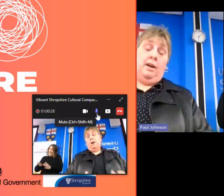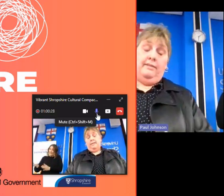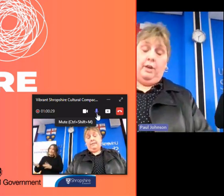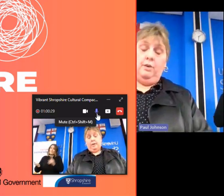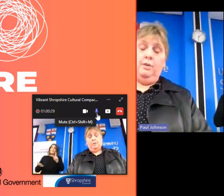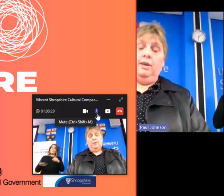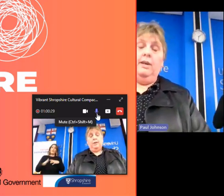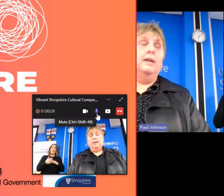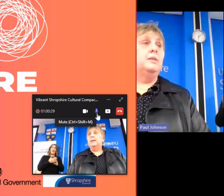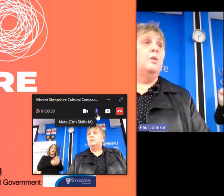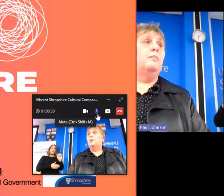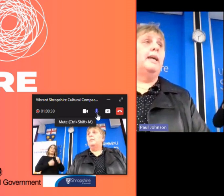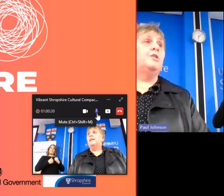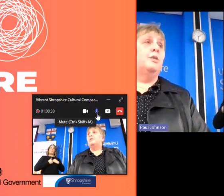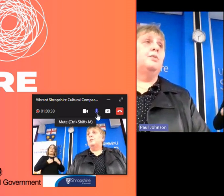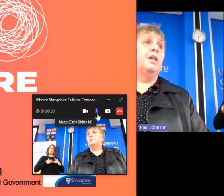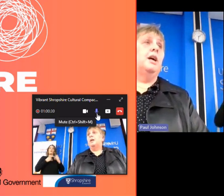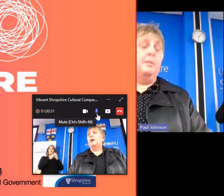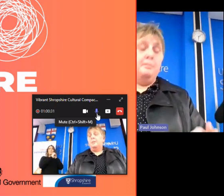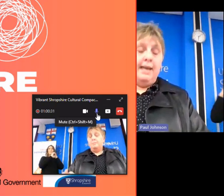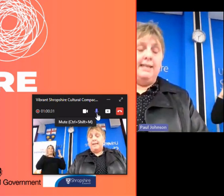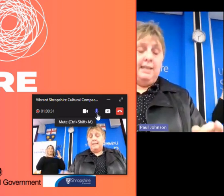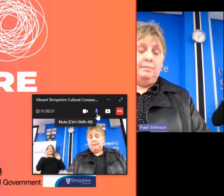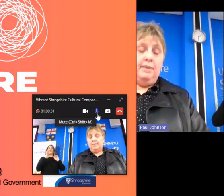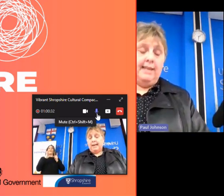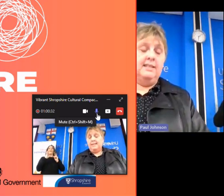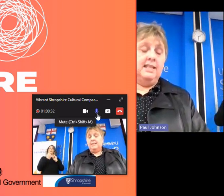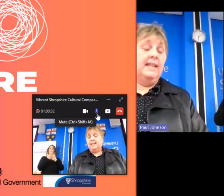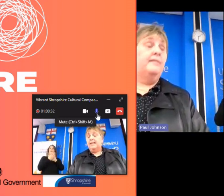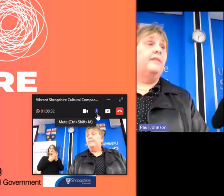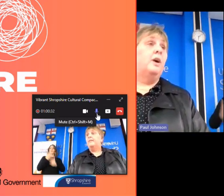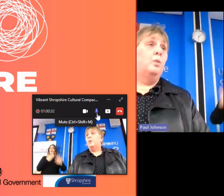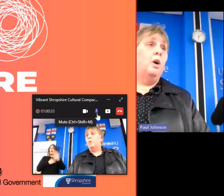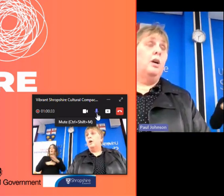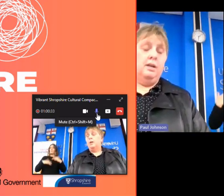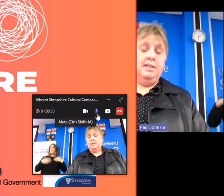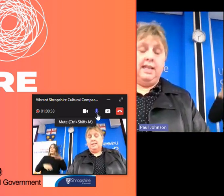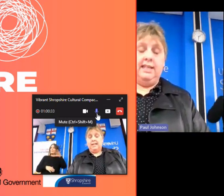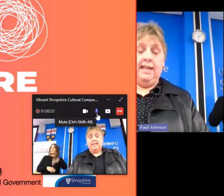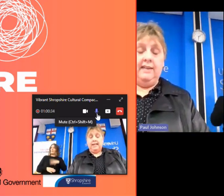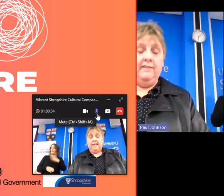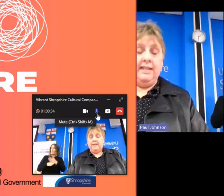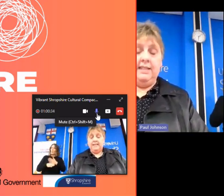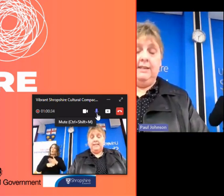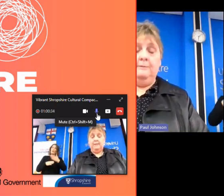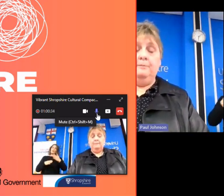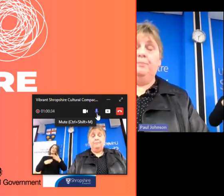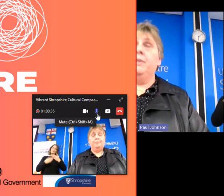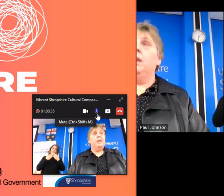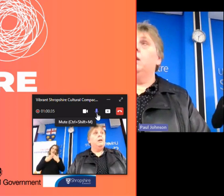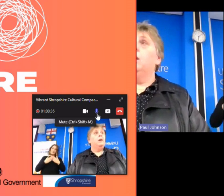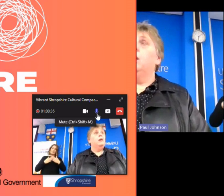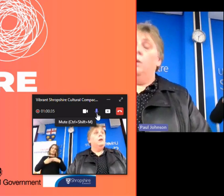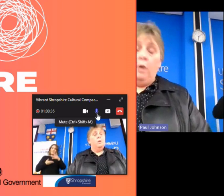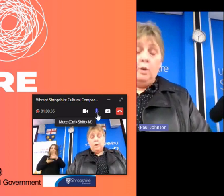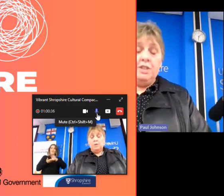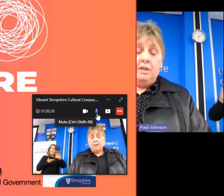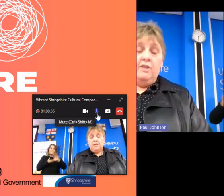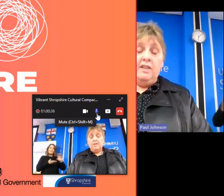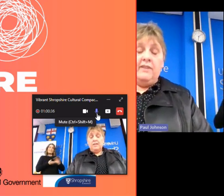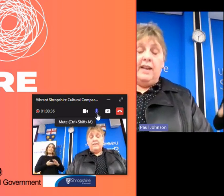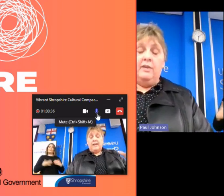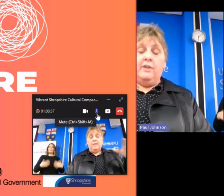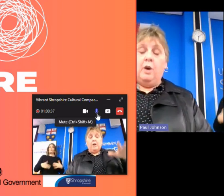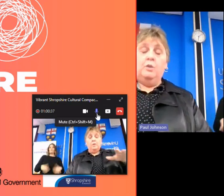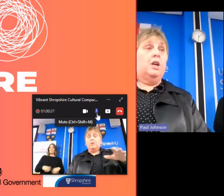in my view is what makes shropshire an amazing place to live work study and invest in we